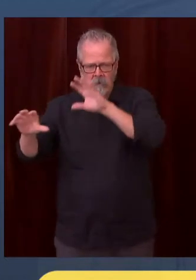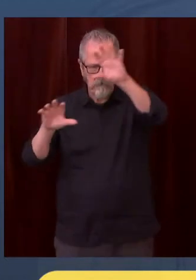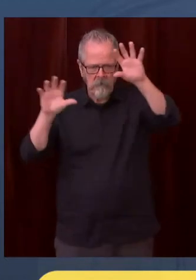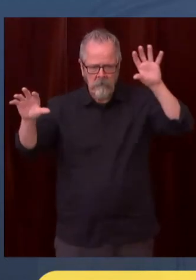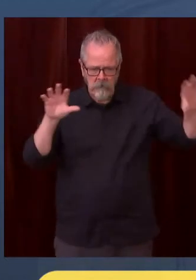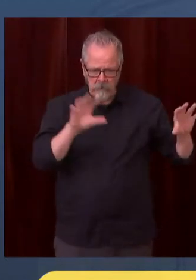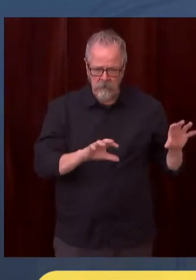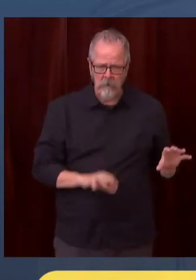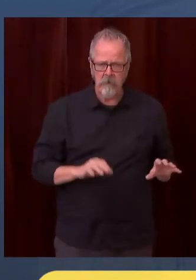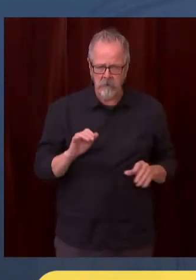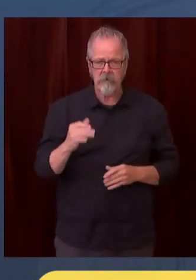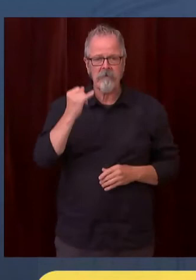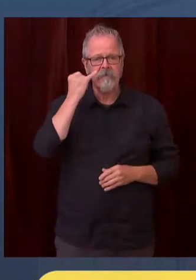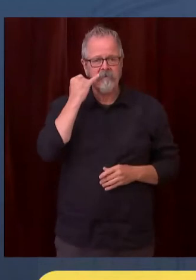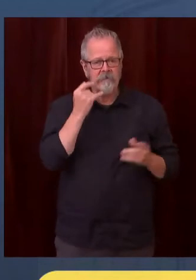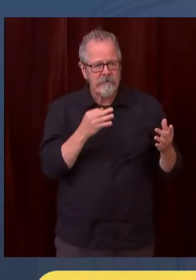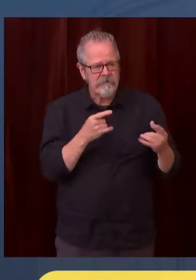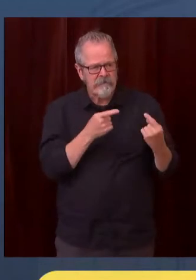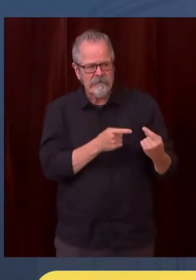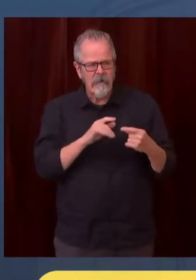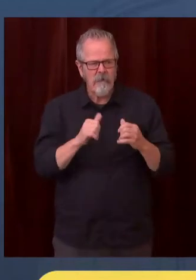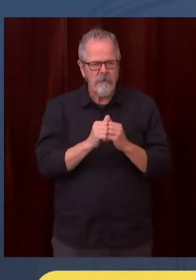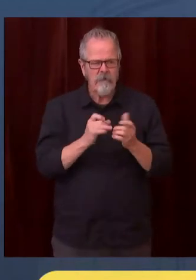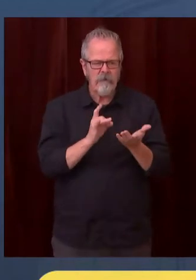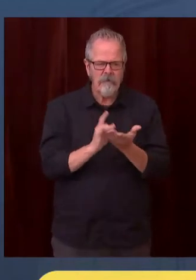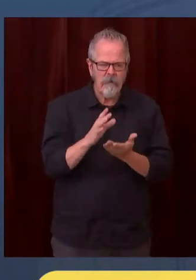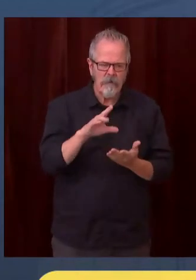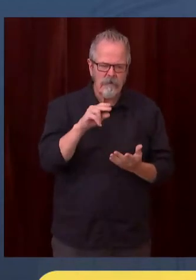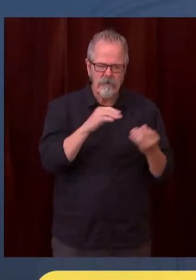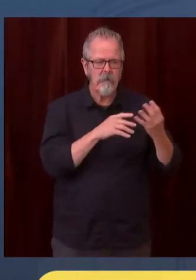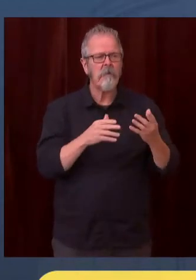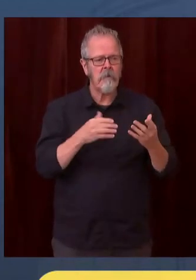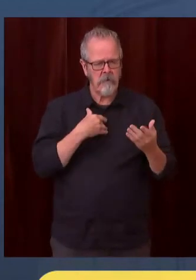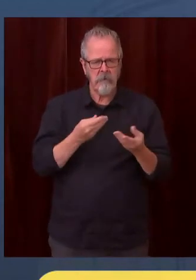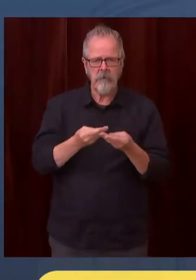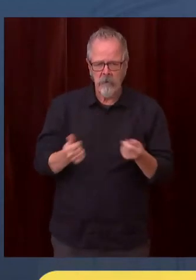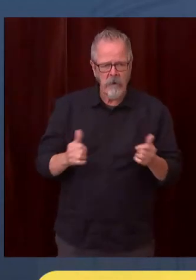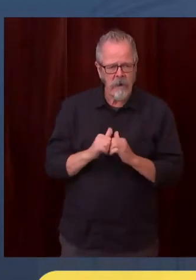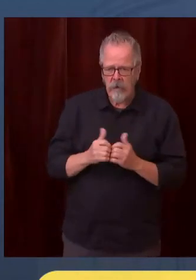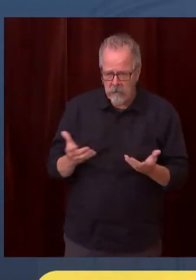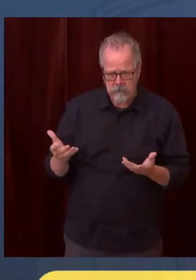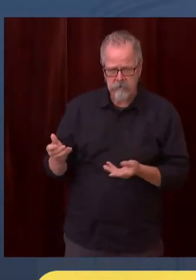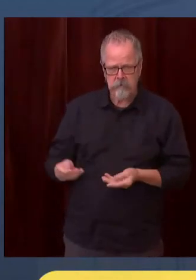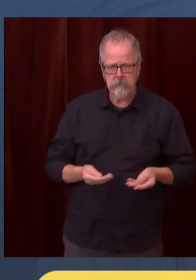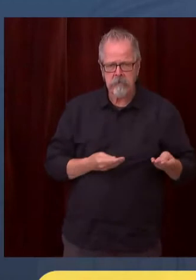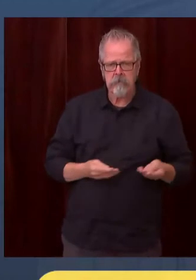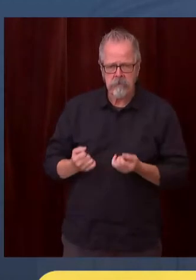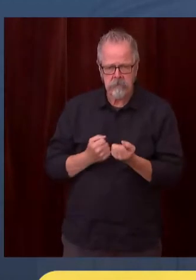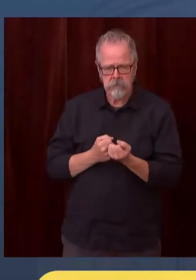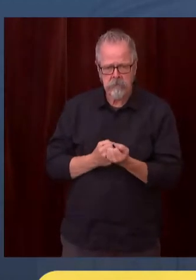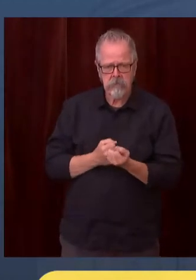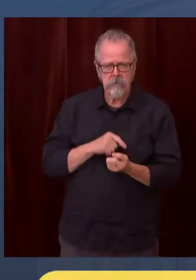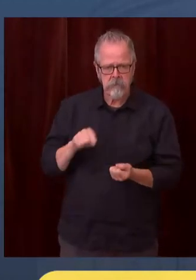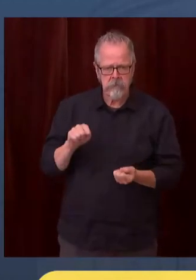As you know, we also have strong tenancy protection, or excuse me, preservation policies now in place because of House